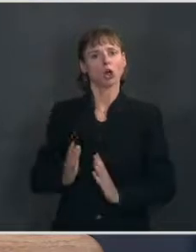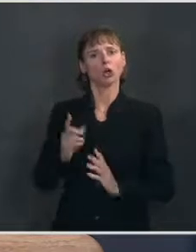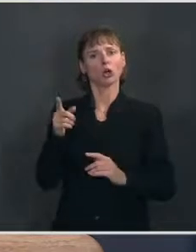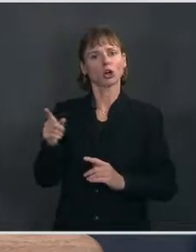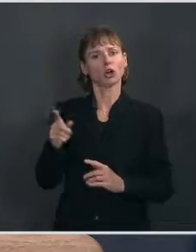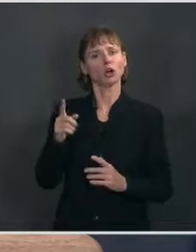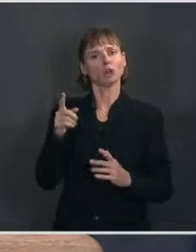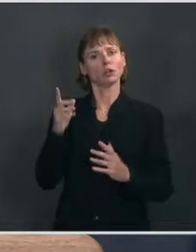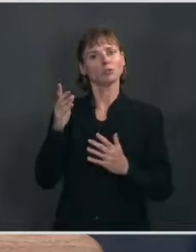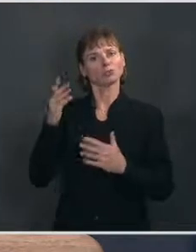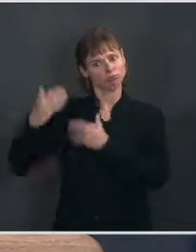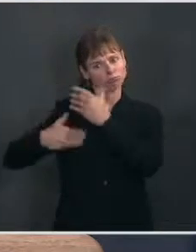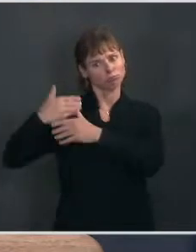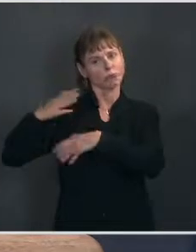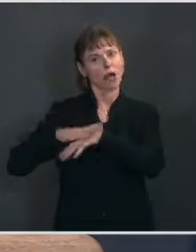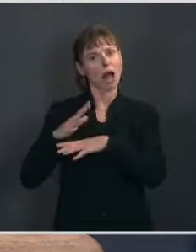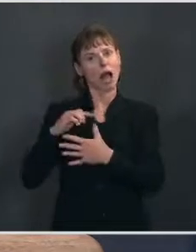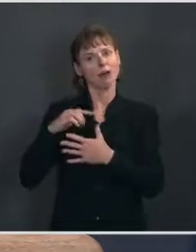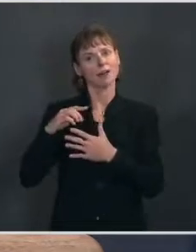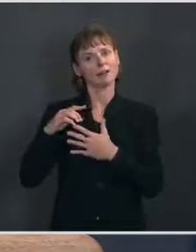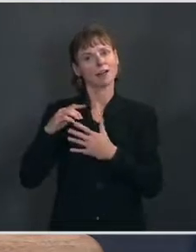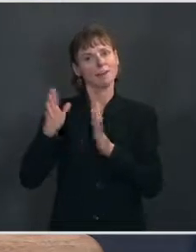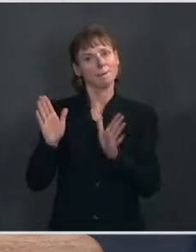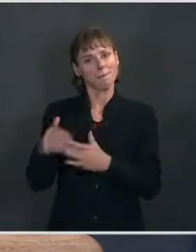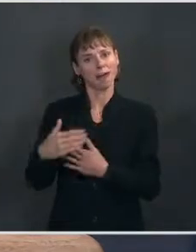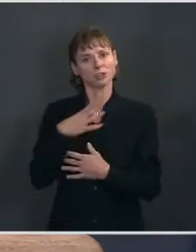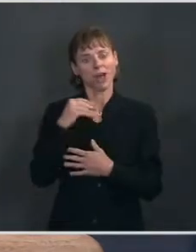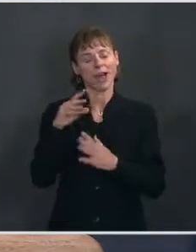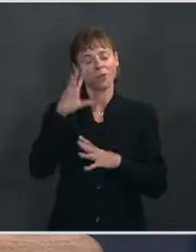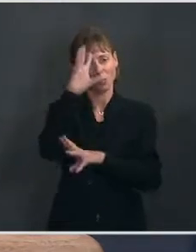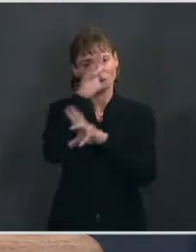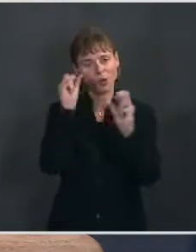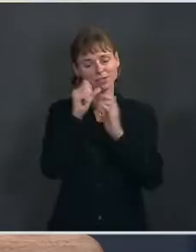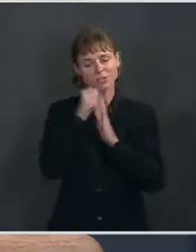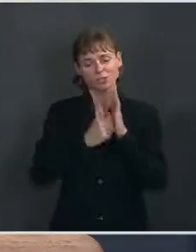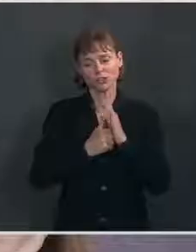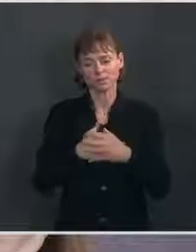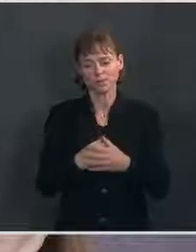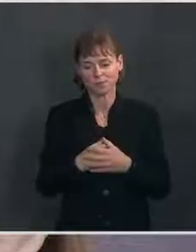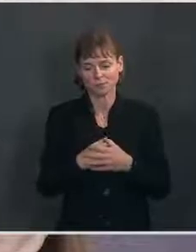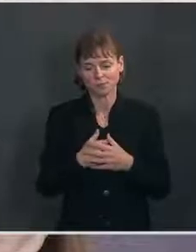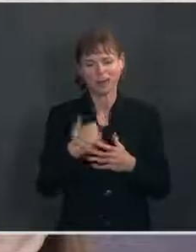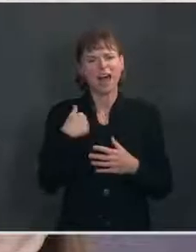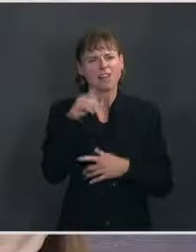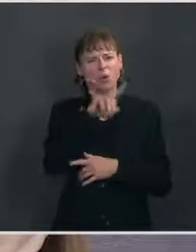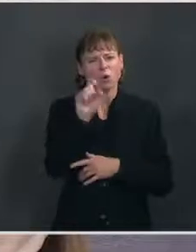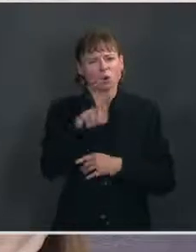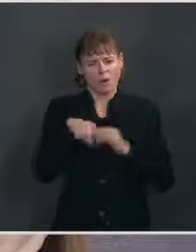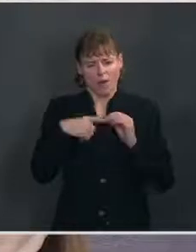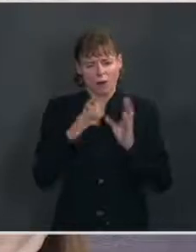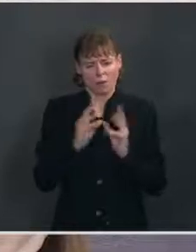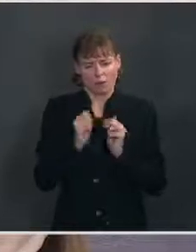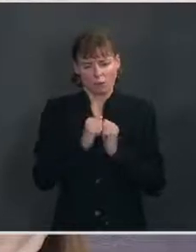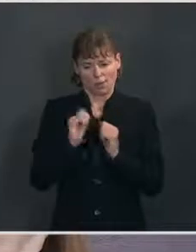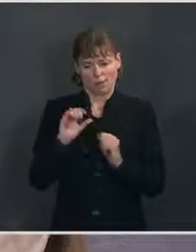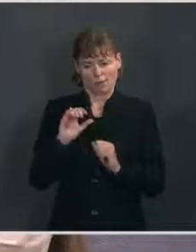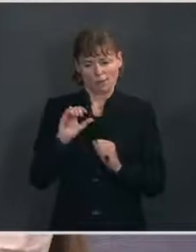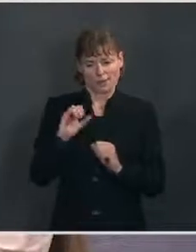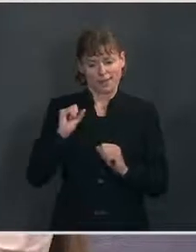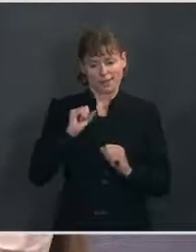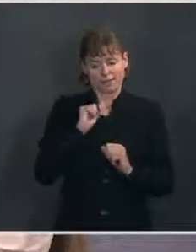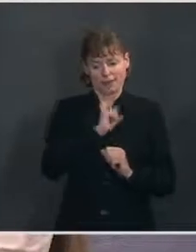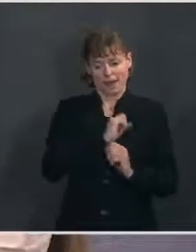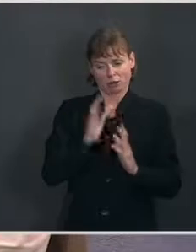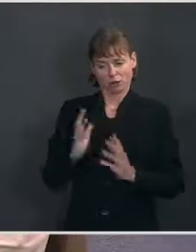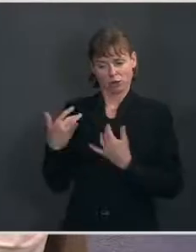move forward on this package and, of course, all of the President's agenda. The And I have a question about the meeting with Republican senators today. Ms. Mm-hmm. The proposal that they put